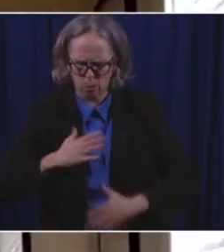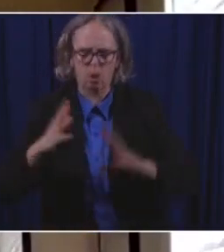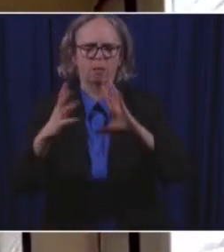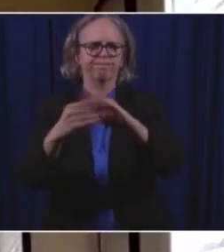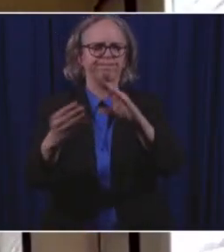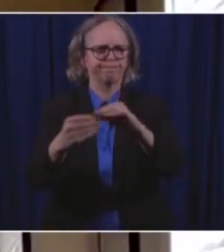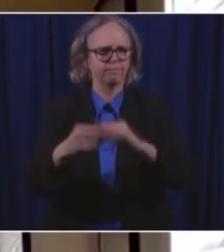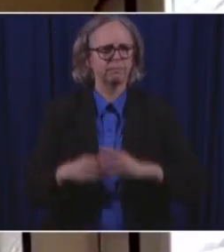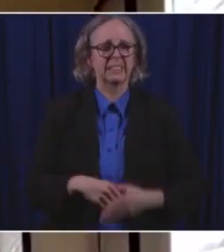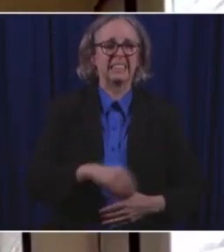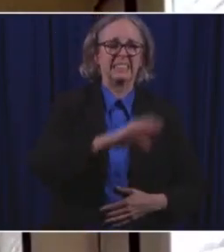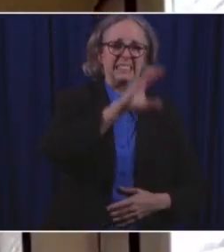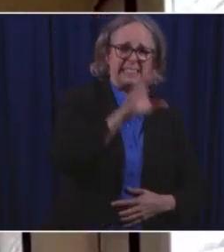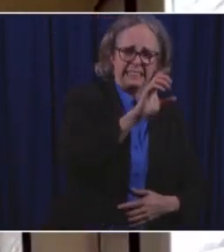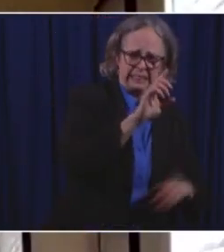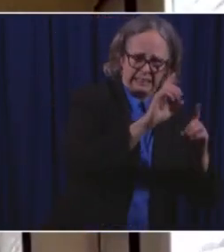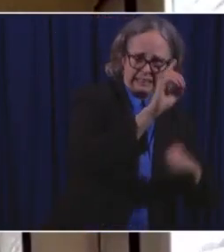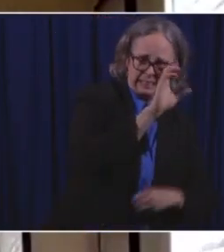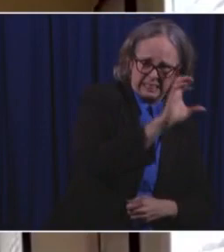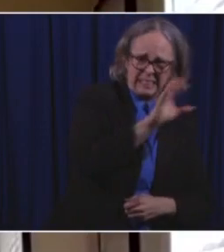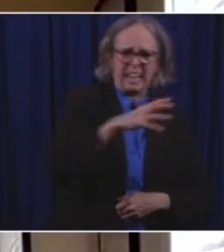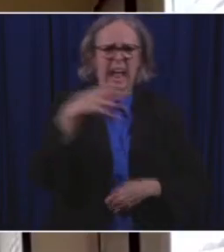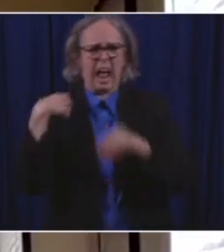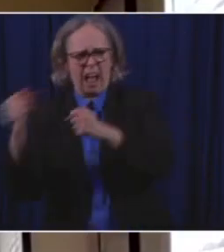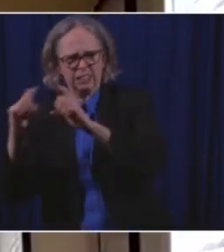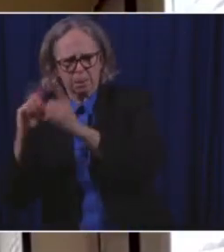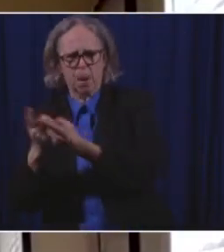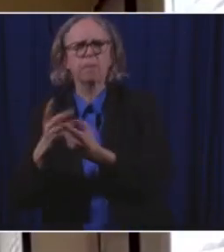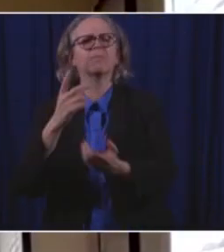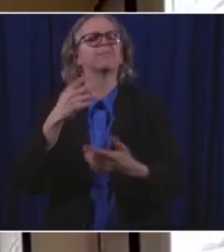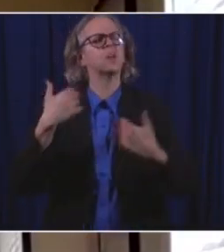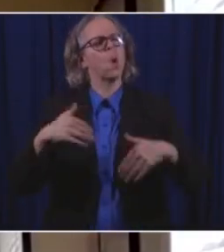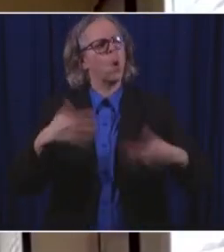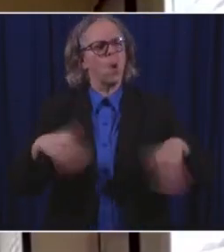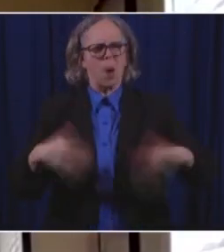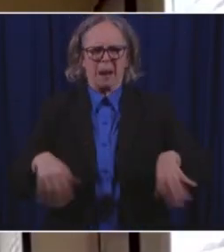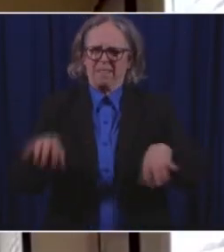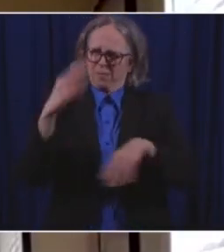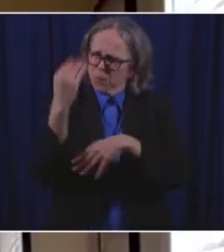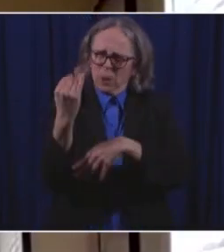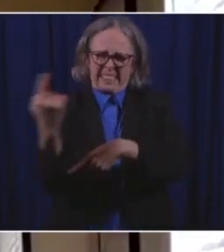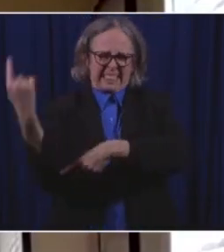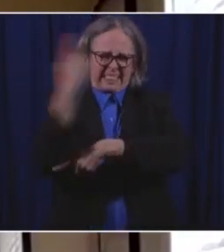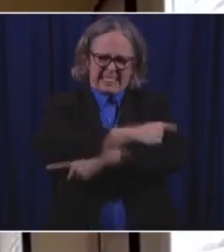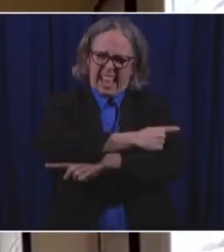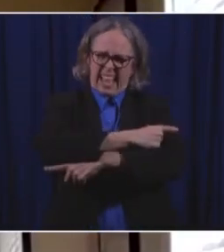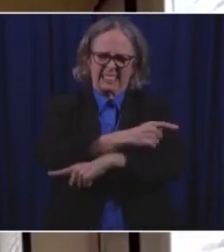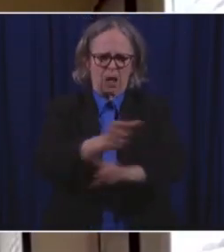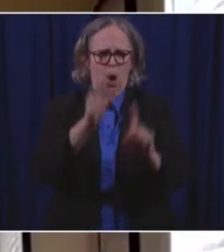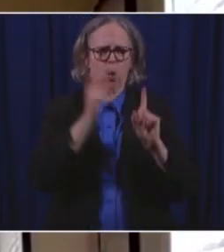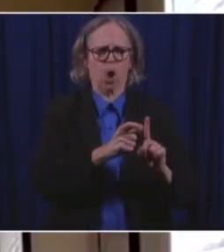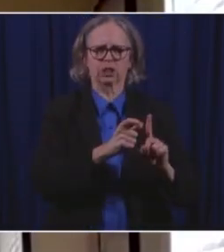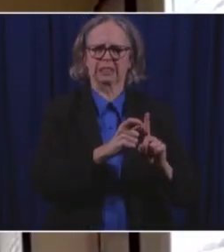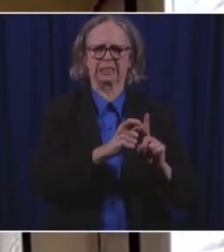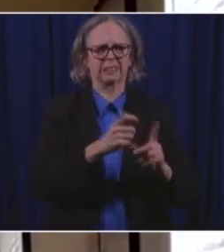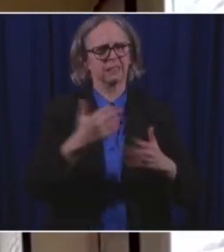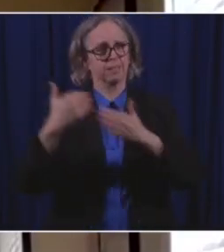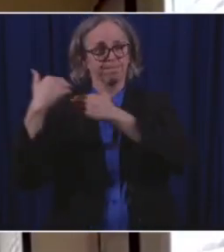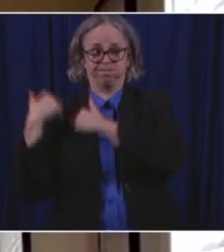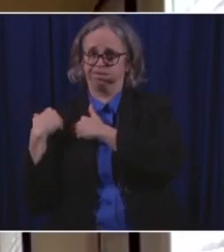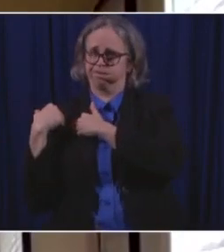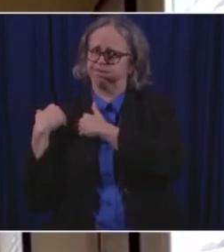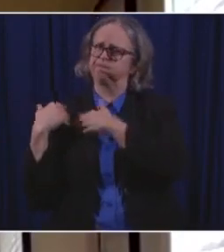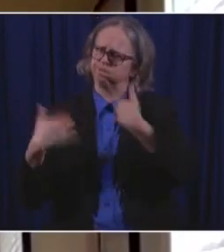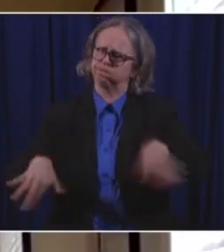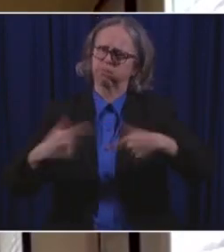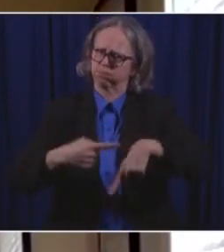department have recognized how burdensome that 14-day quarantine period is for so many. And now we